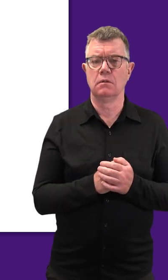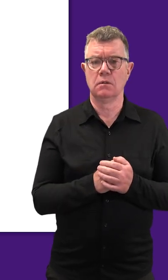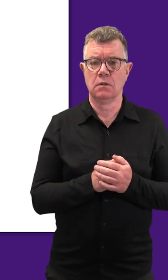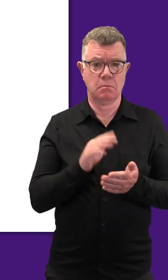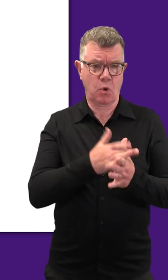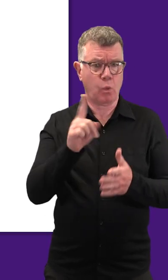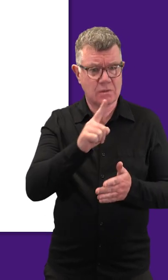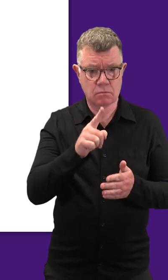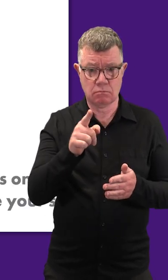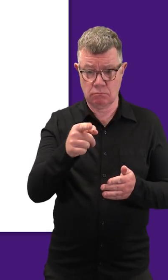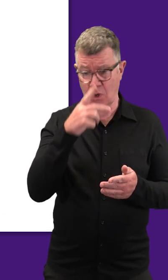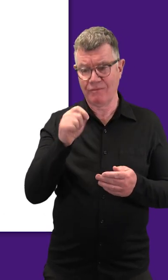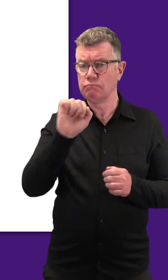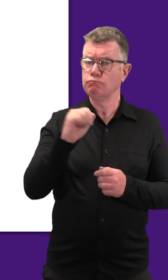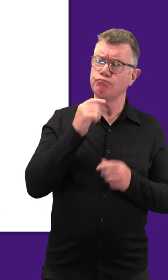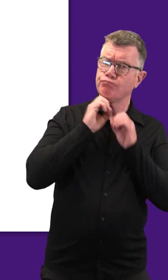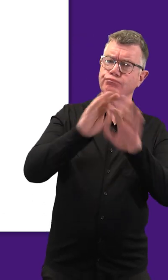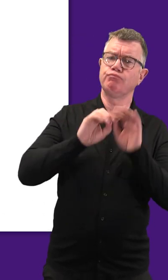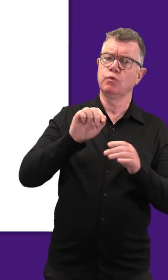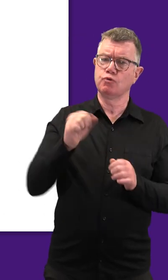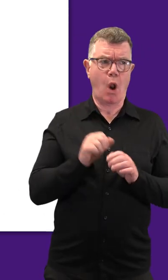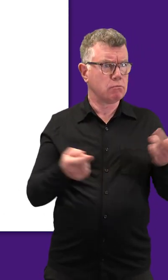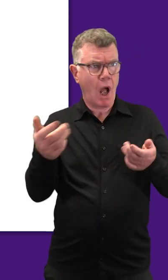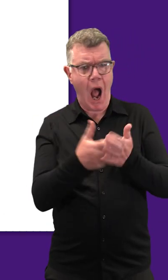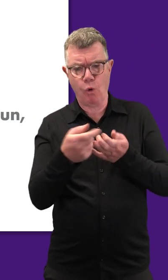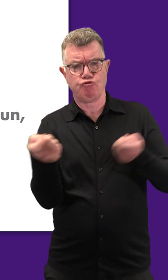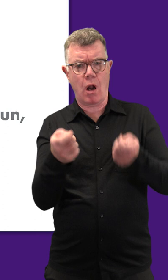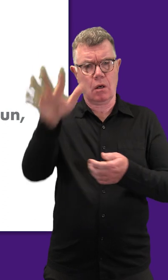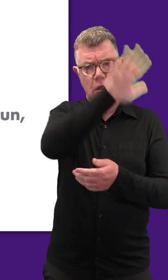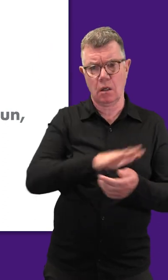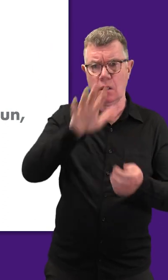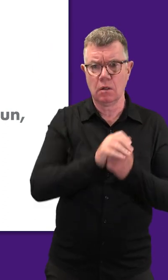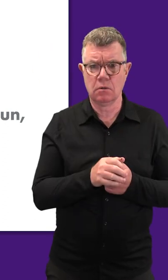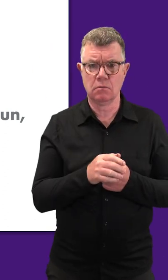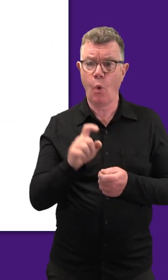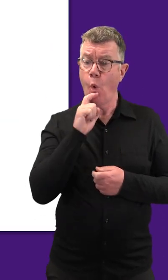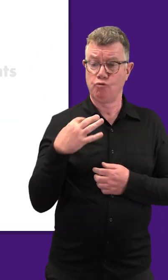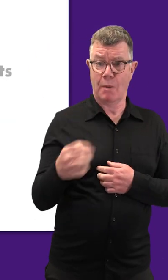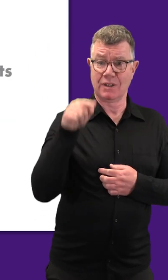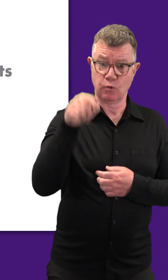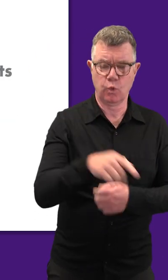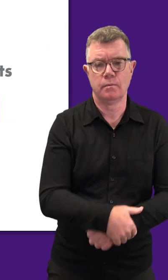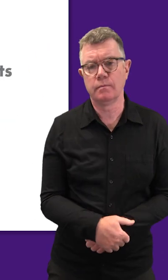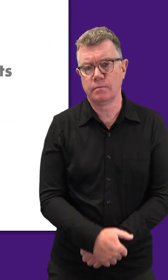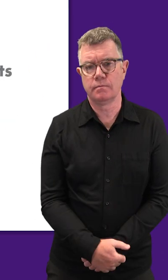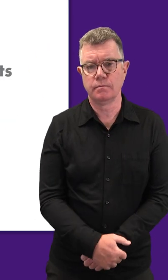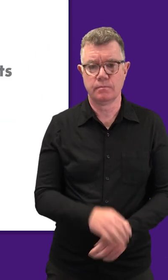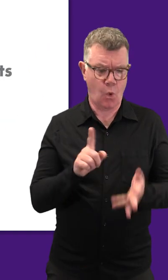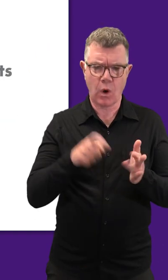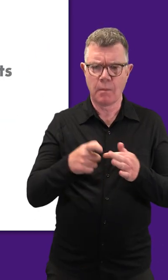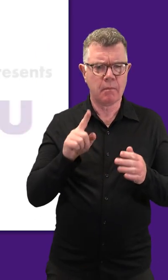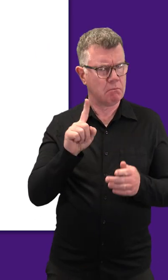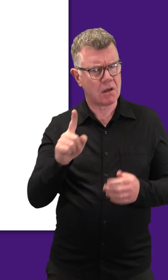Why? Because it's one way that you can have your say in how Scotland is run, and on who represents you.